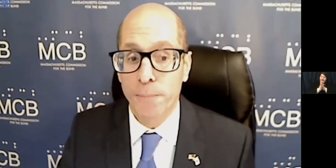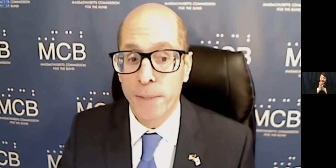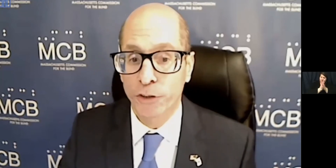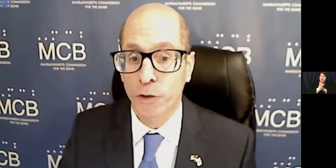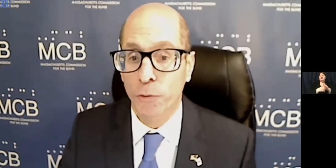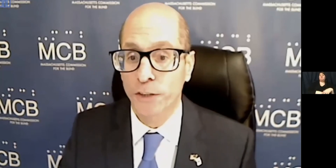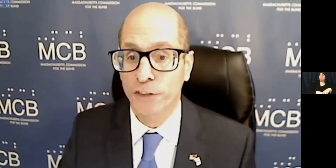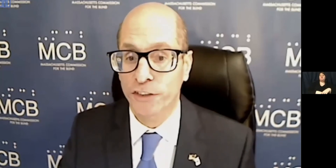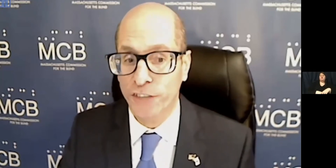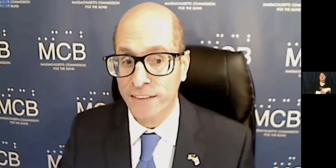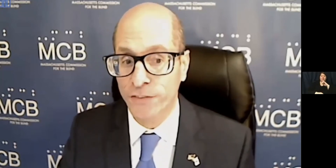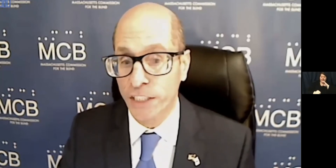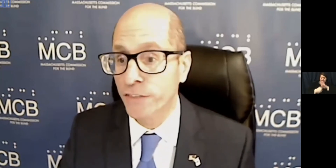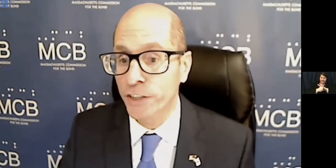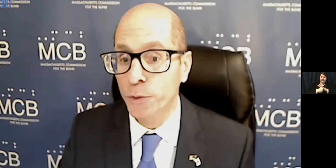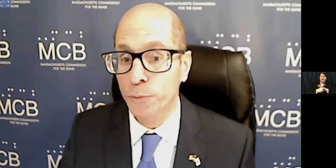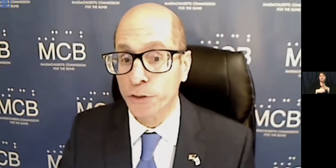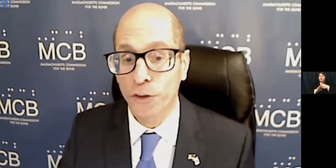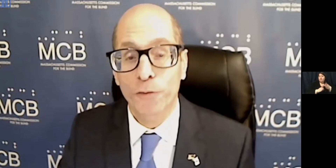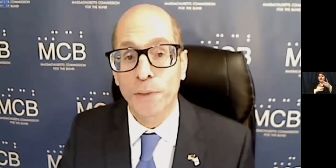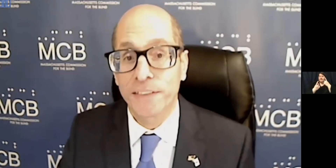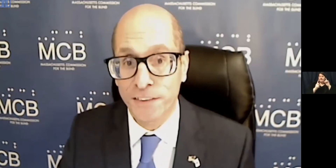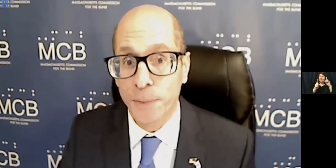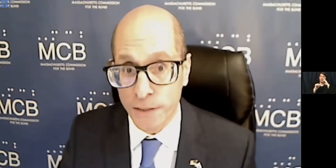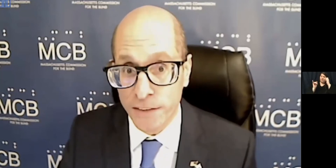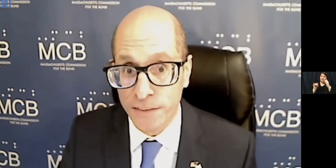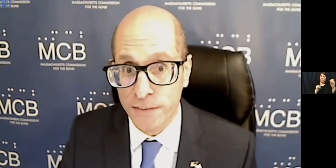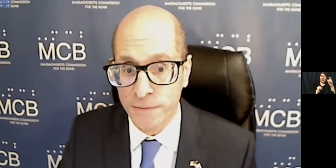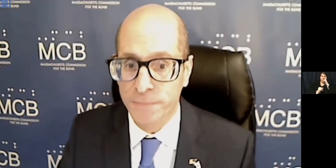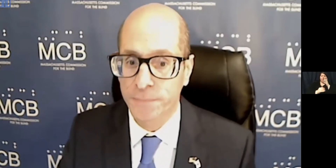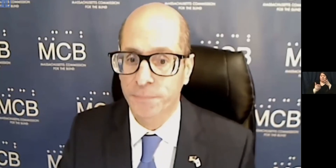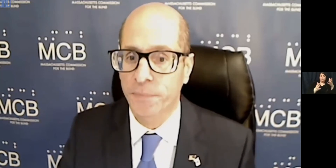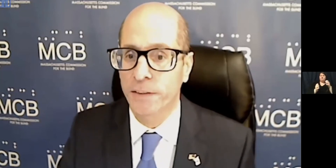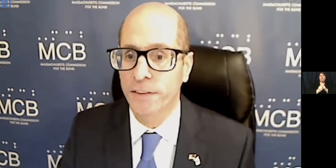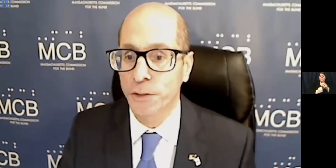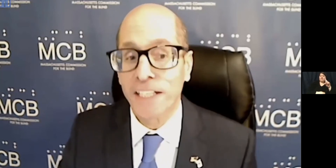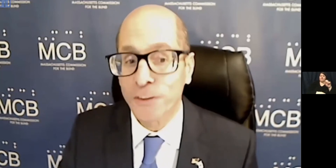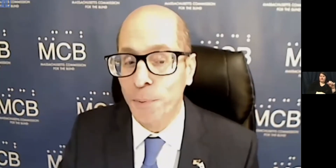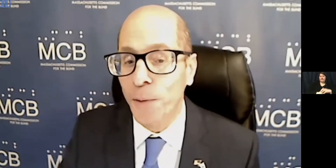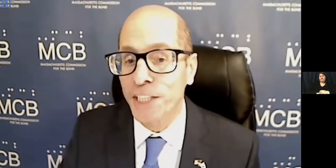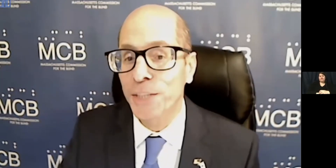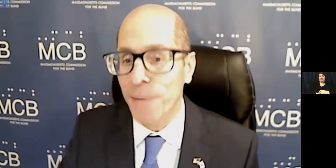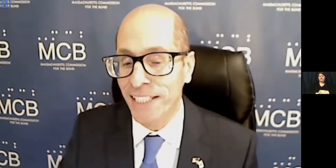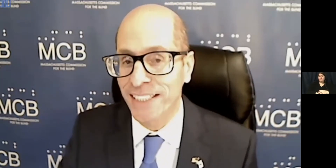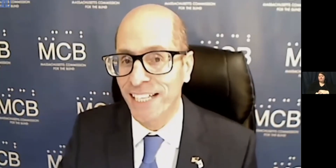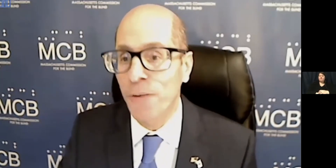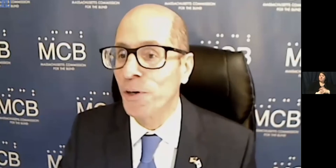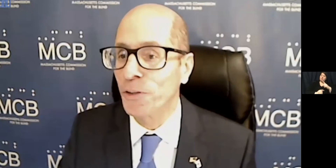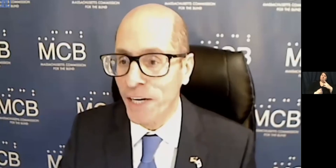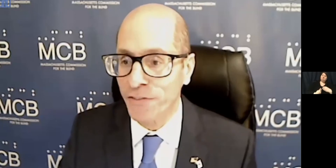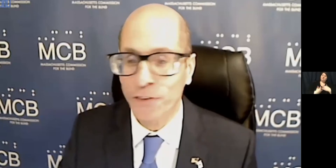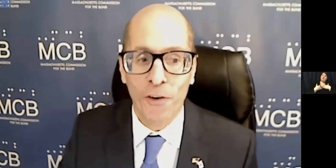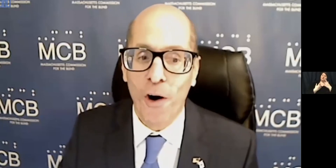for your commitment to career success for the individuals we serve with disabilities. You're an inspiration to